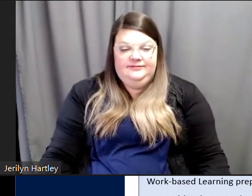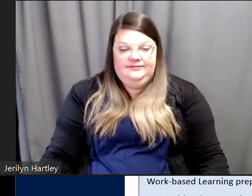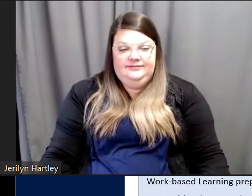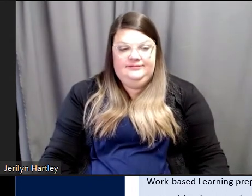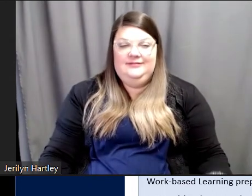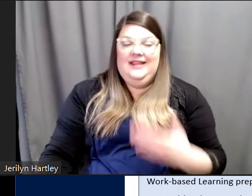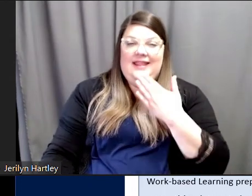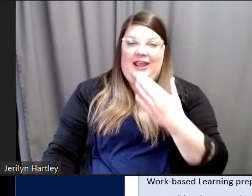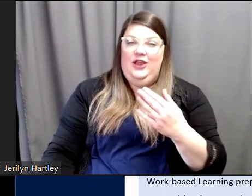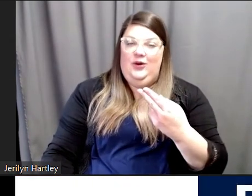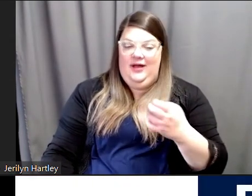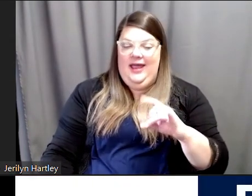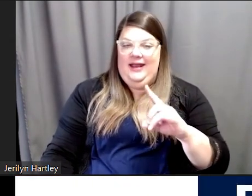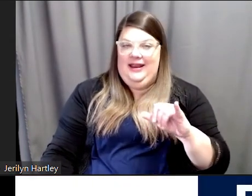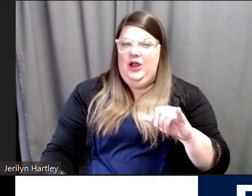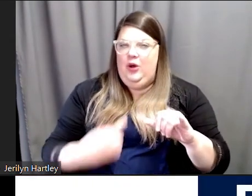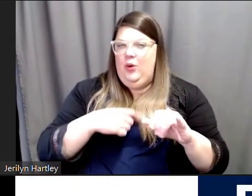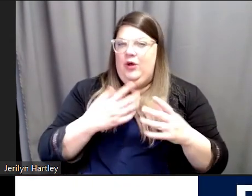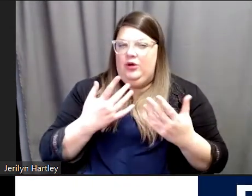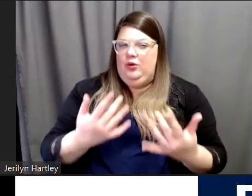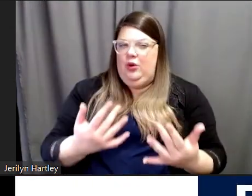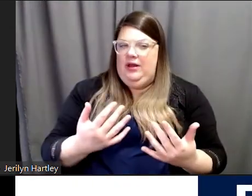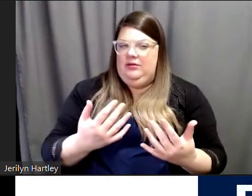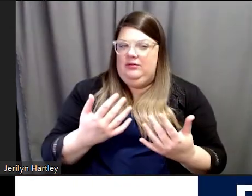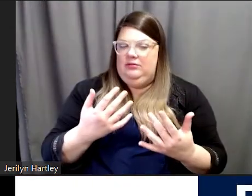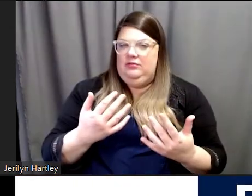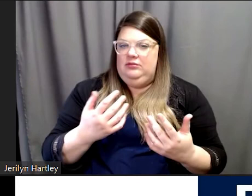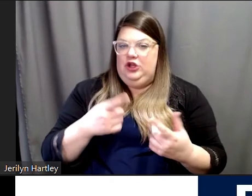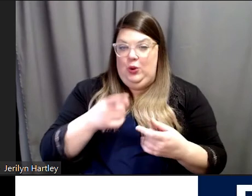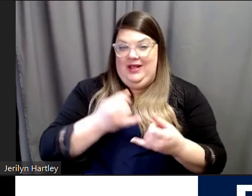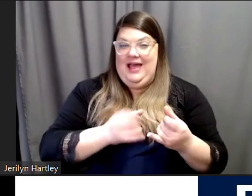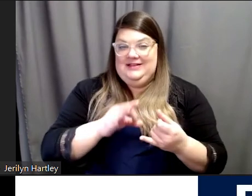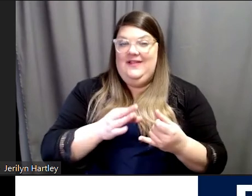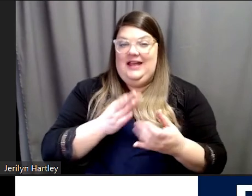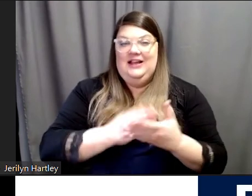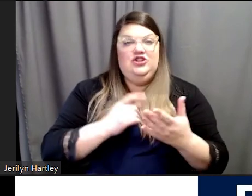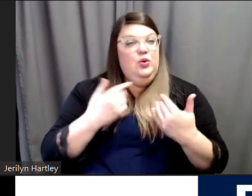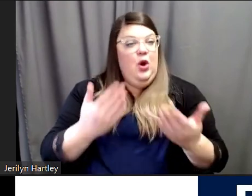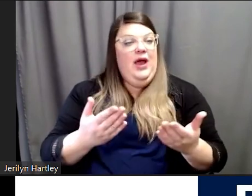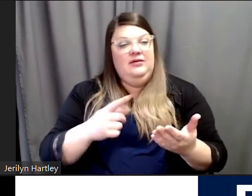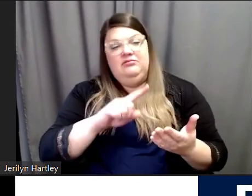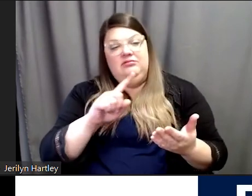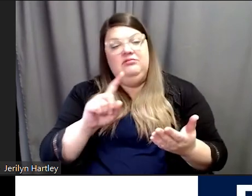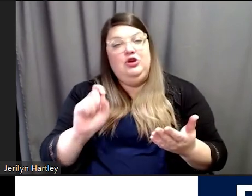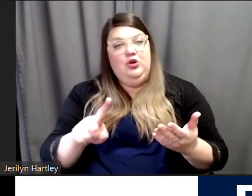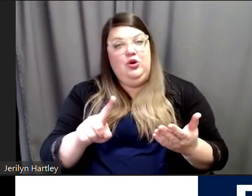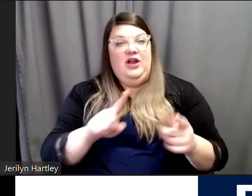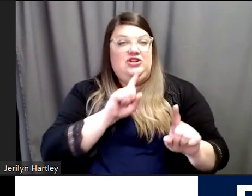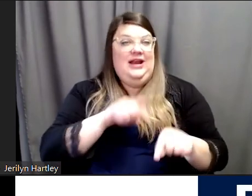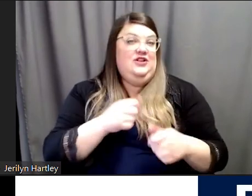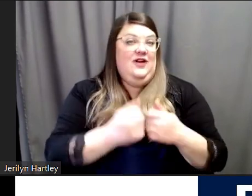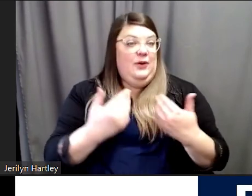Thanks, Heidi. We'll go ahead and we'll, we'll do, you were the last of that section, so we'll just do Q&A for everyone. So,